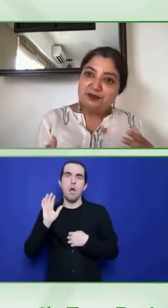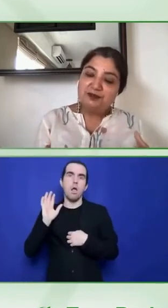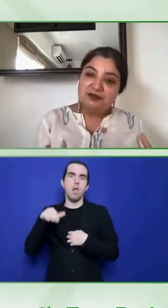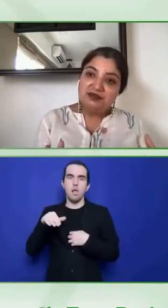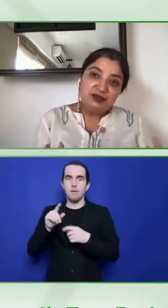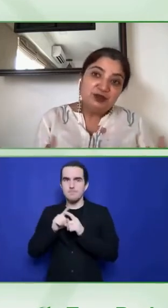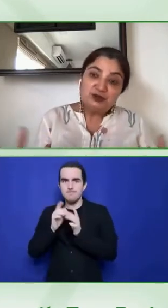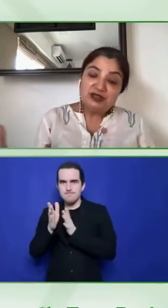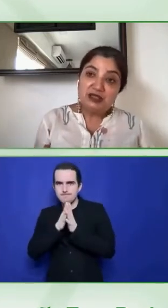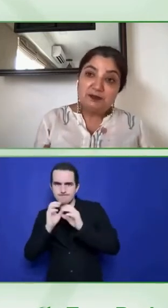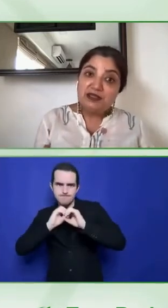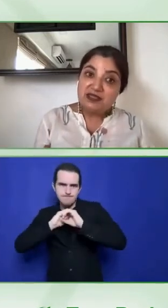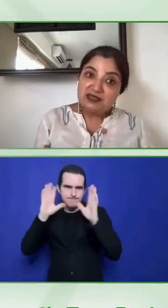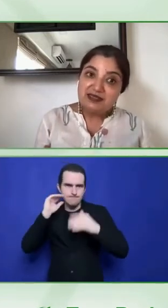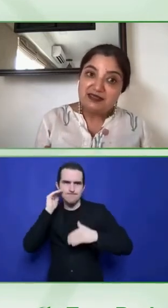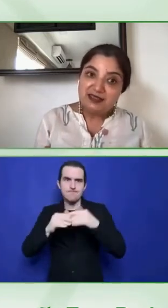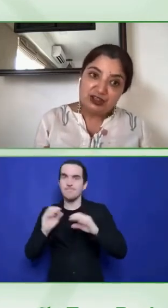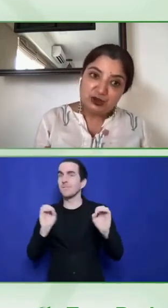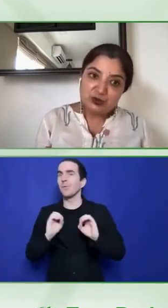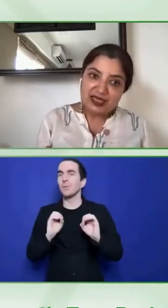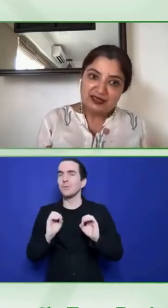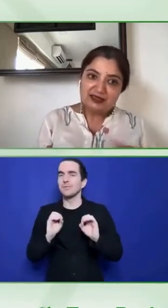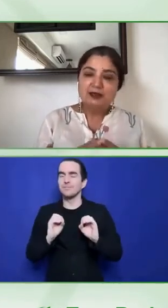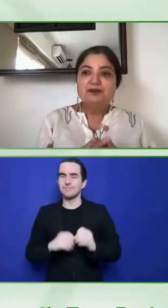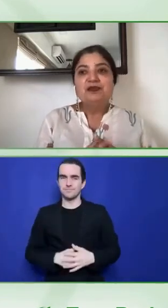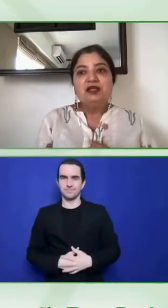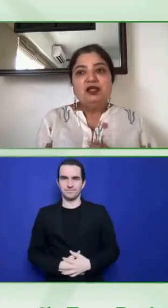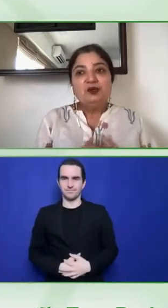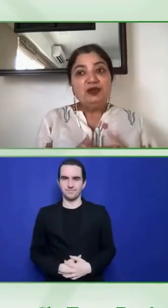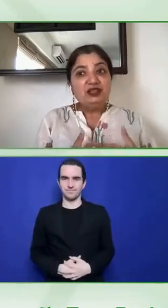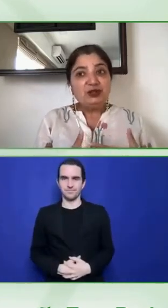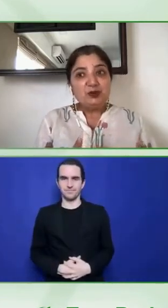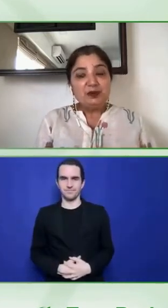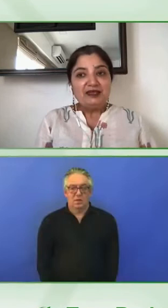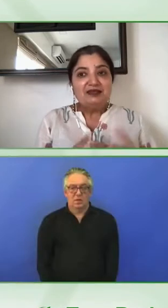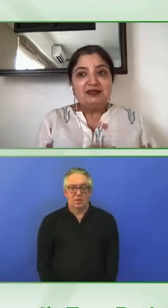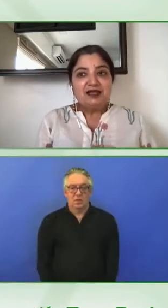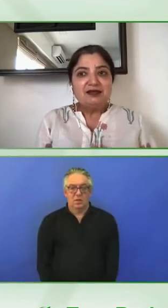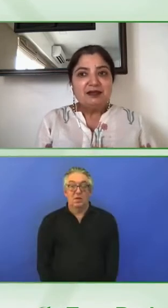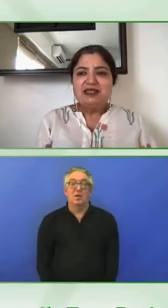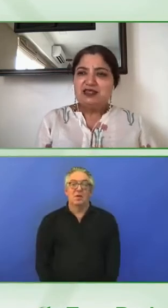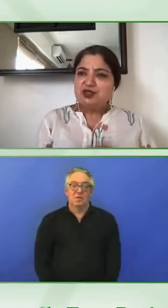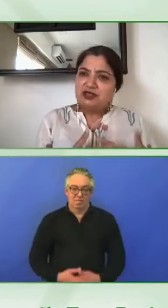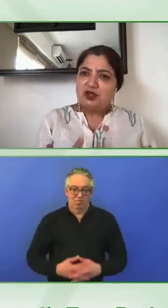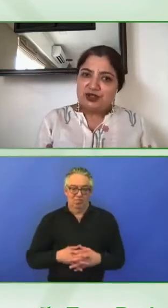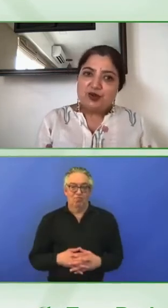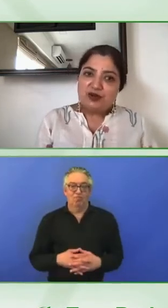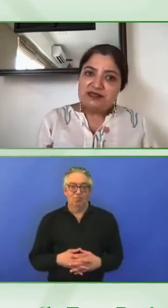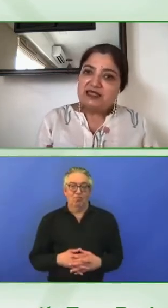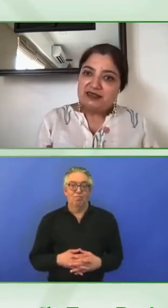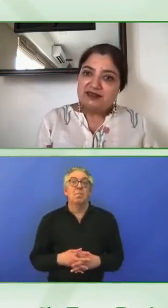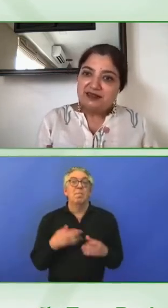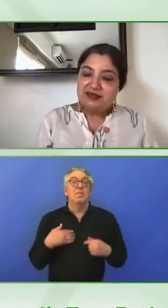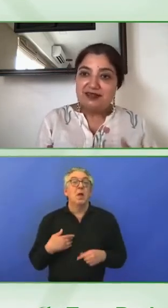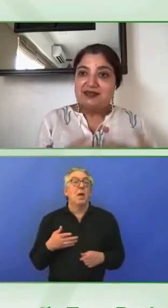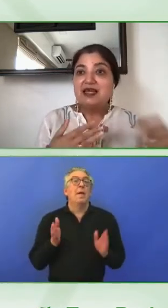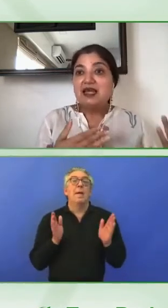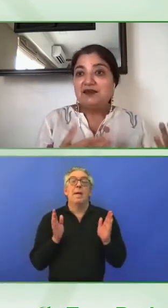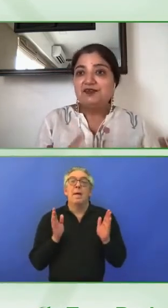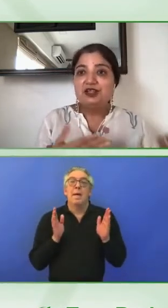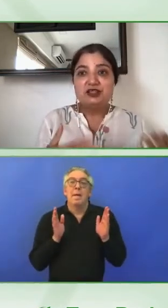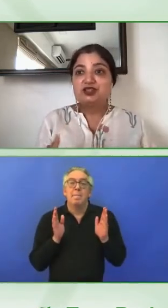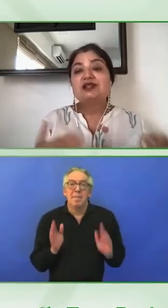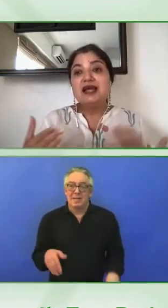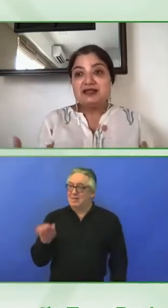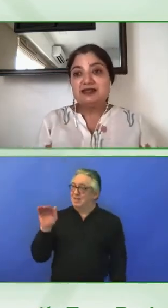of the key pillars that they need to look at. We need to go back and tell them that it's just not your website. It